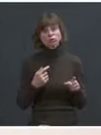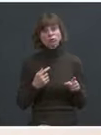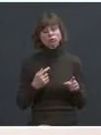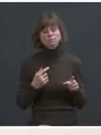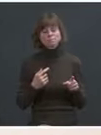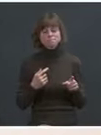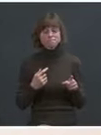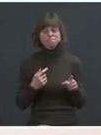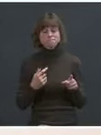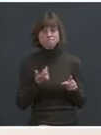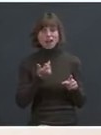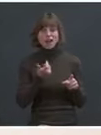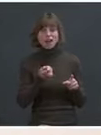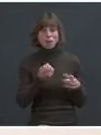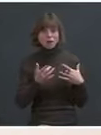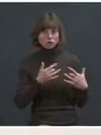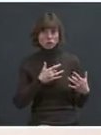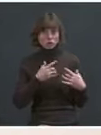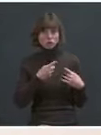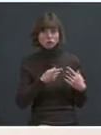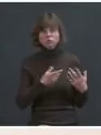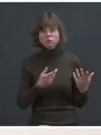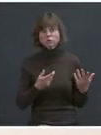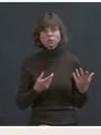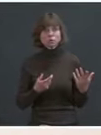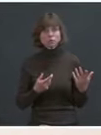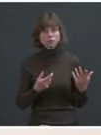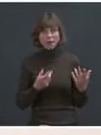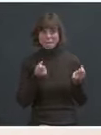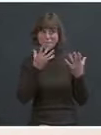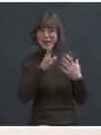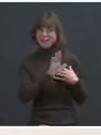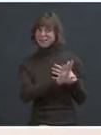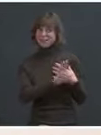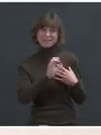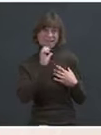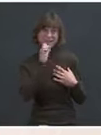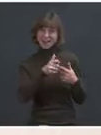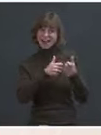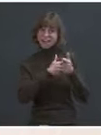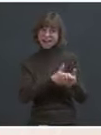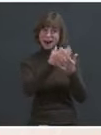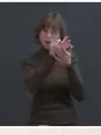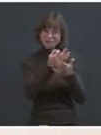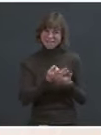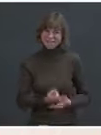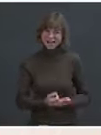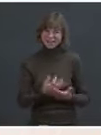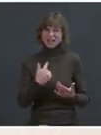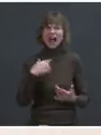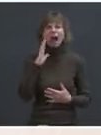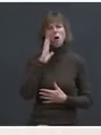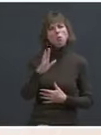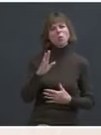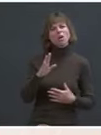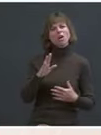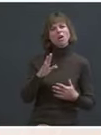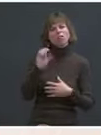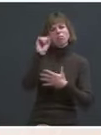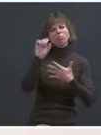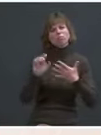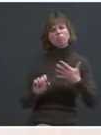of his concerns, and many of those have not been based in facts. So let me go through a few of those because I know we're all interested in facts around here.